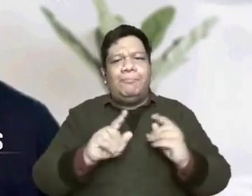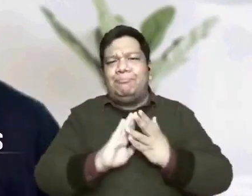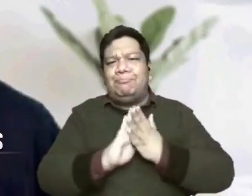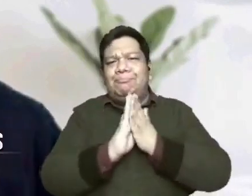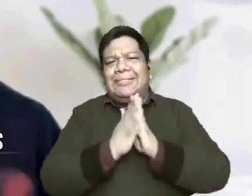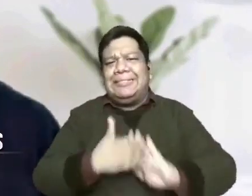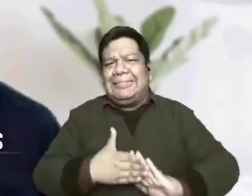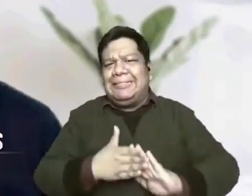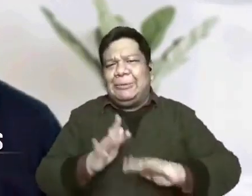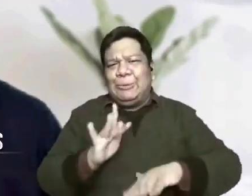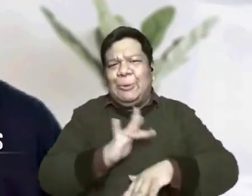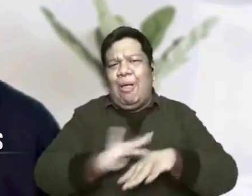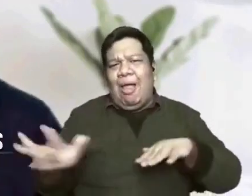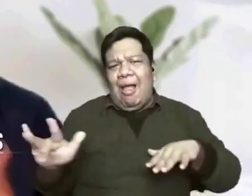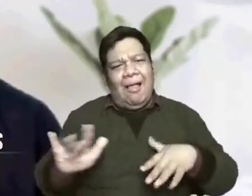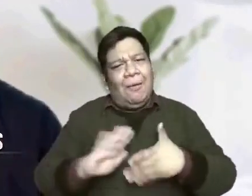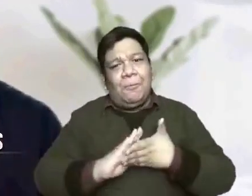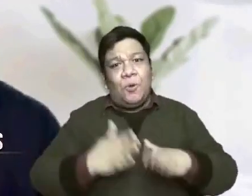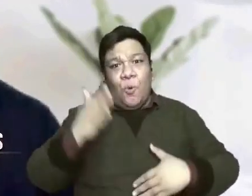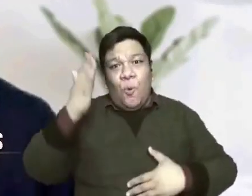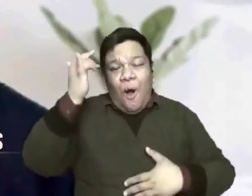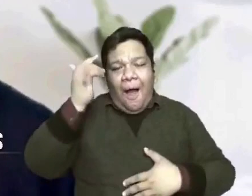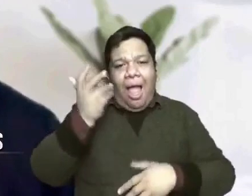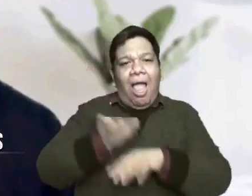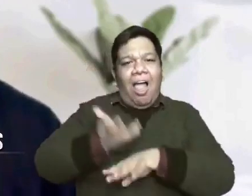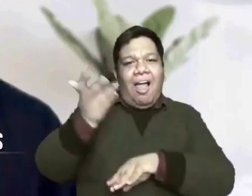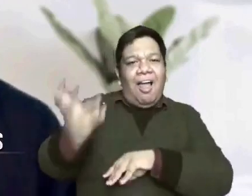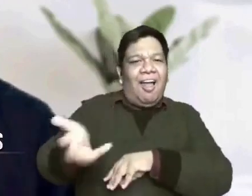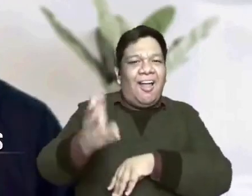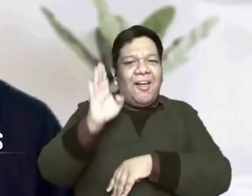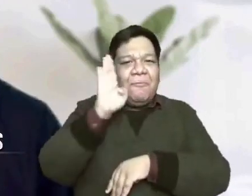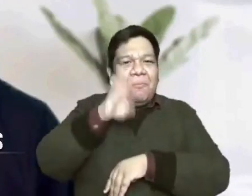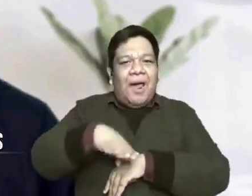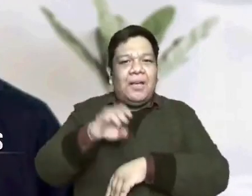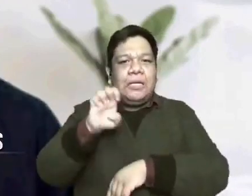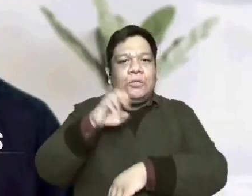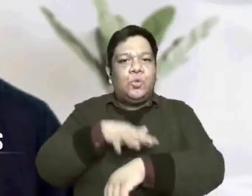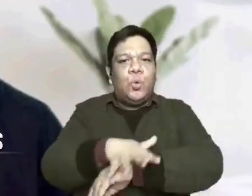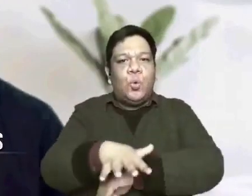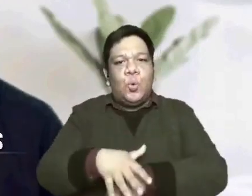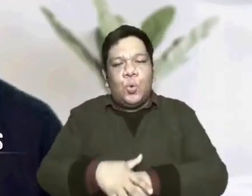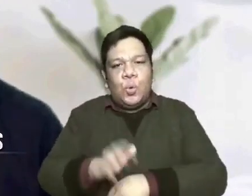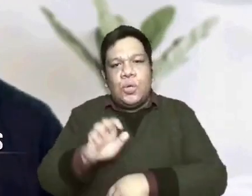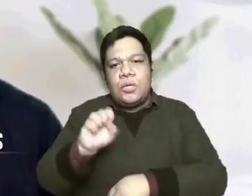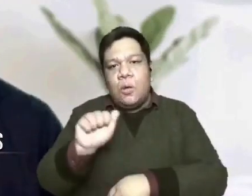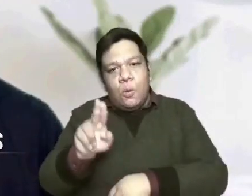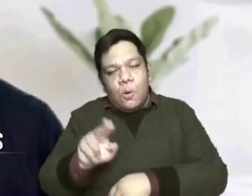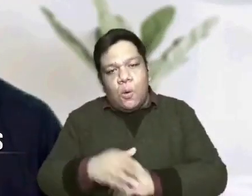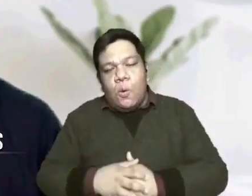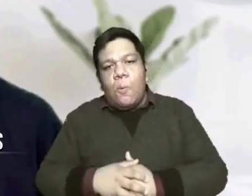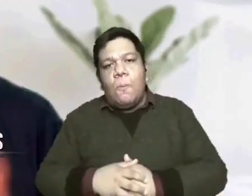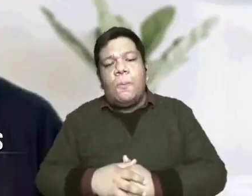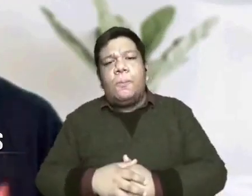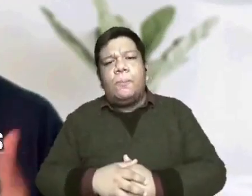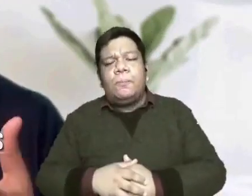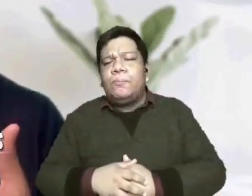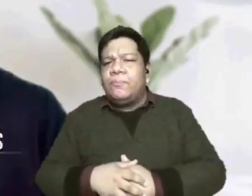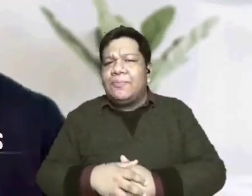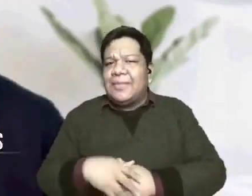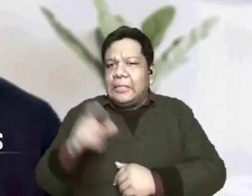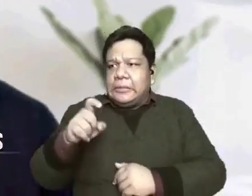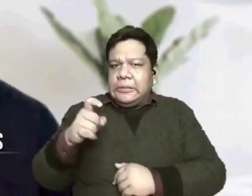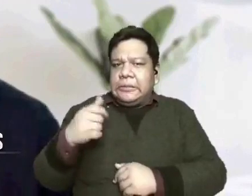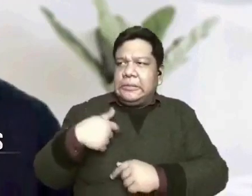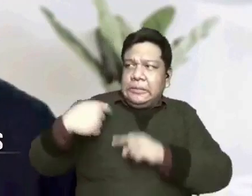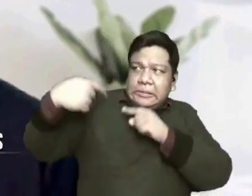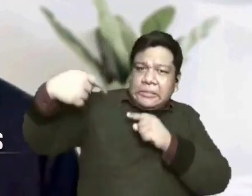peace. Wala siyang katahimikan dahil kanyang niloko ang kanyang kapatid na si Esau. And he had to